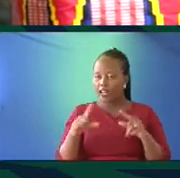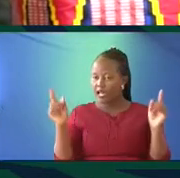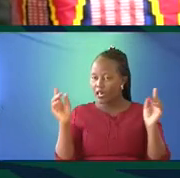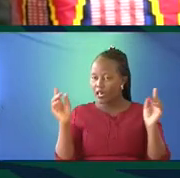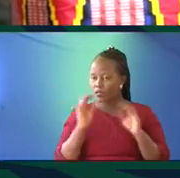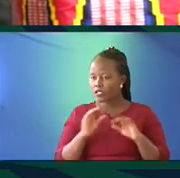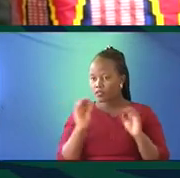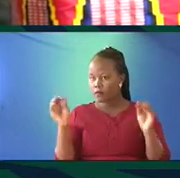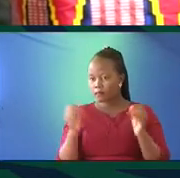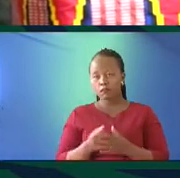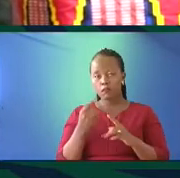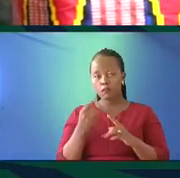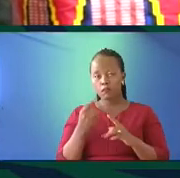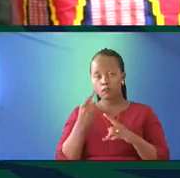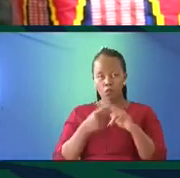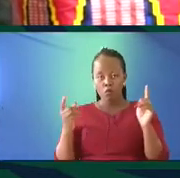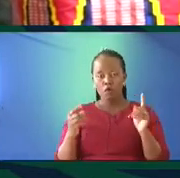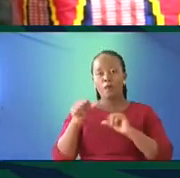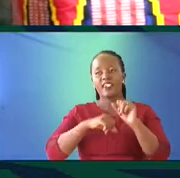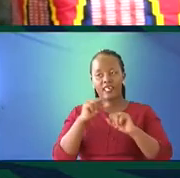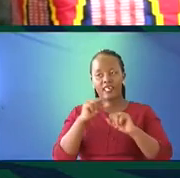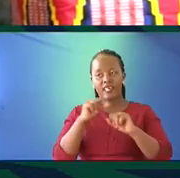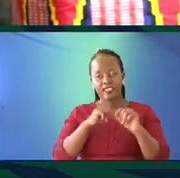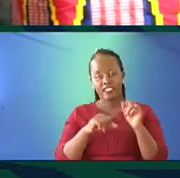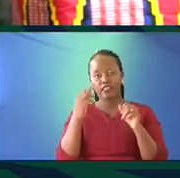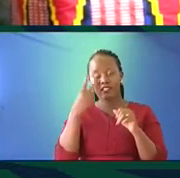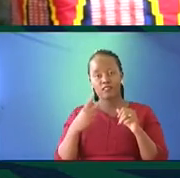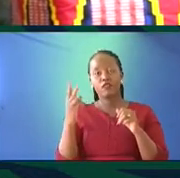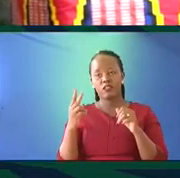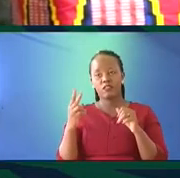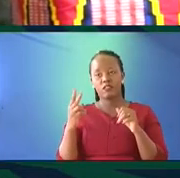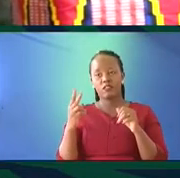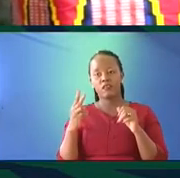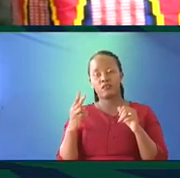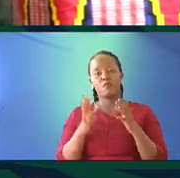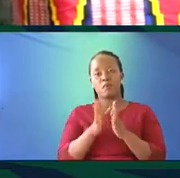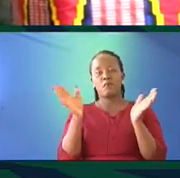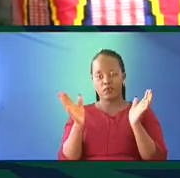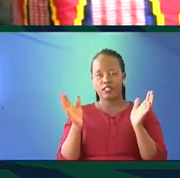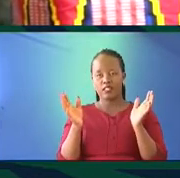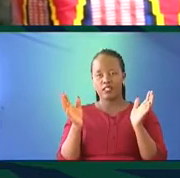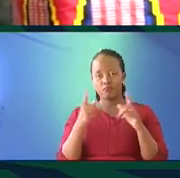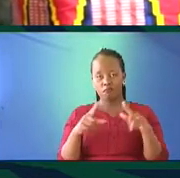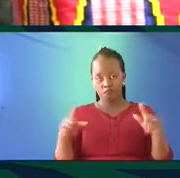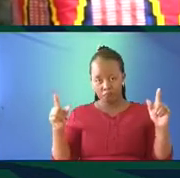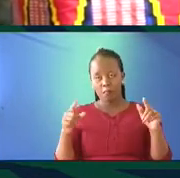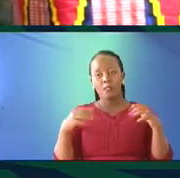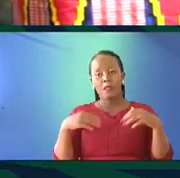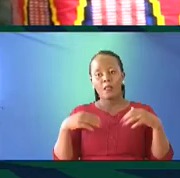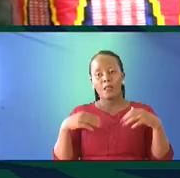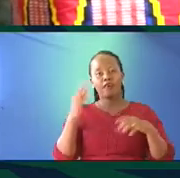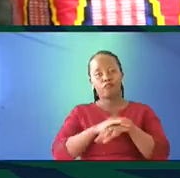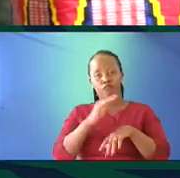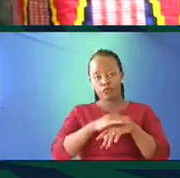languages. From a scientific point of view, multilingualism, or even bilingualism, right, it is